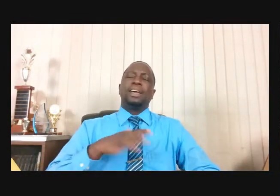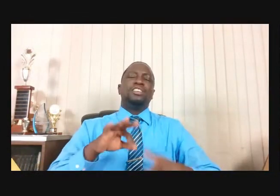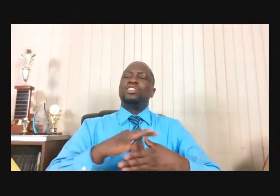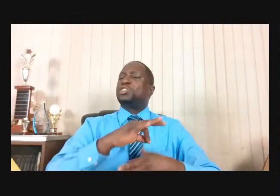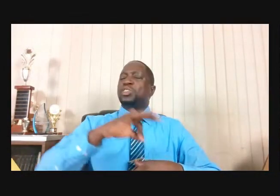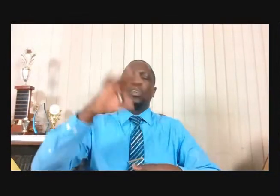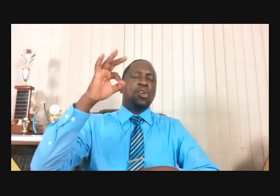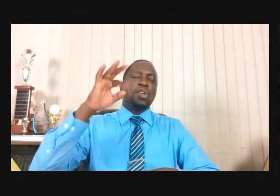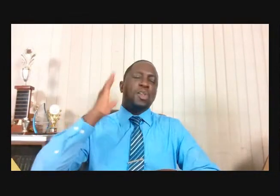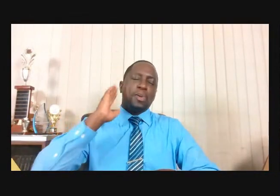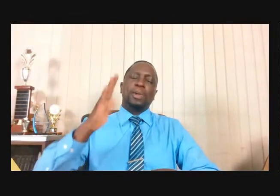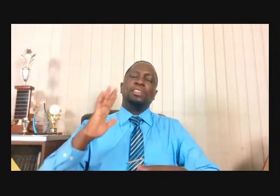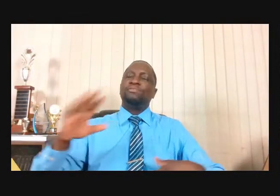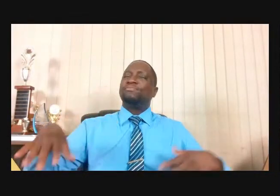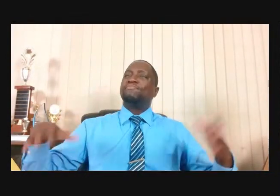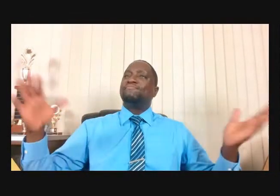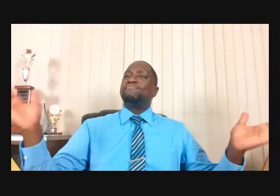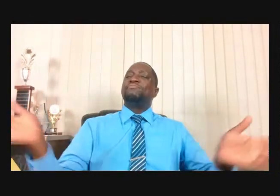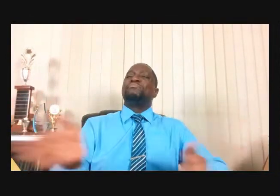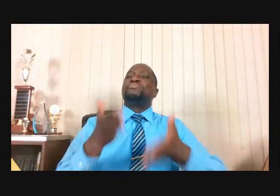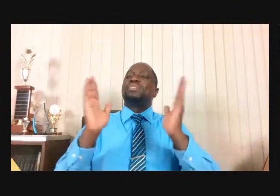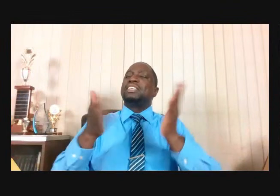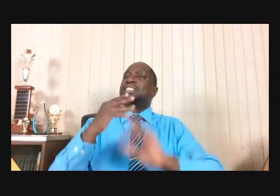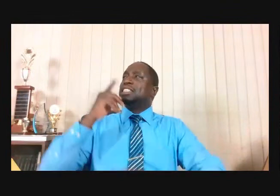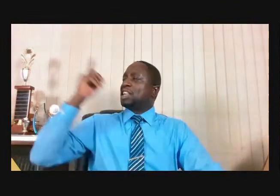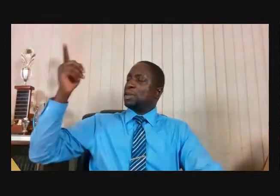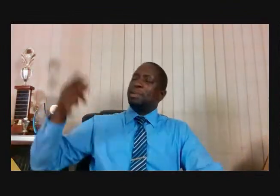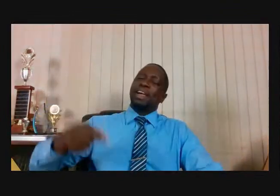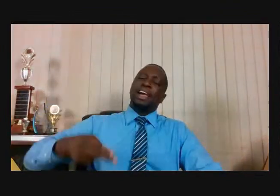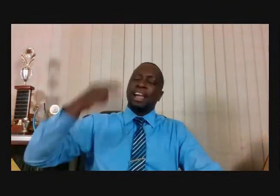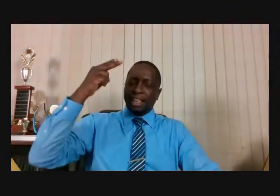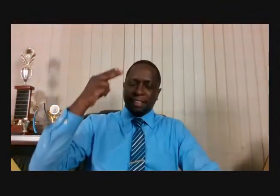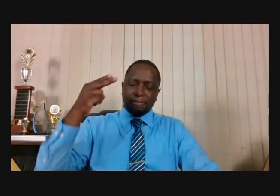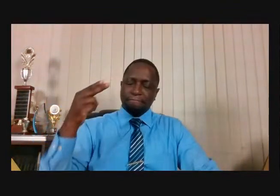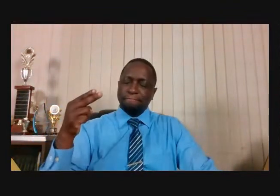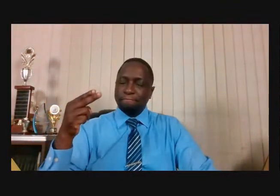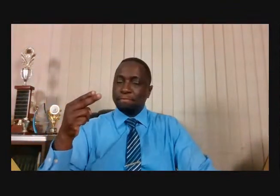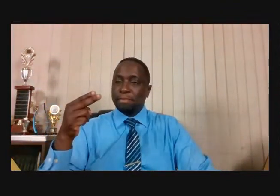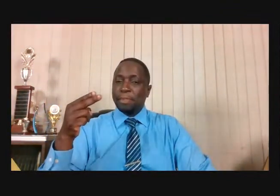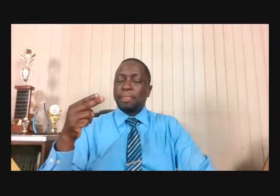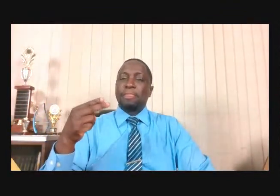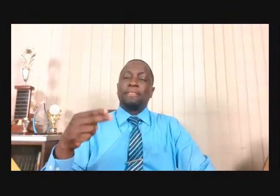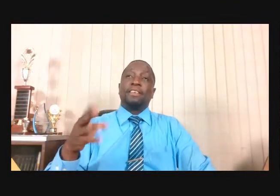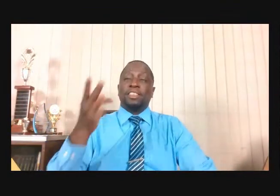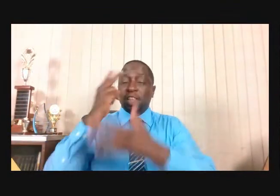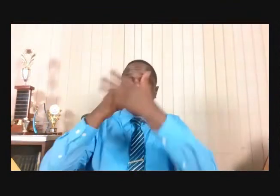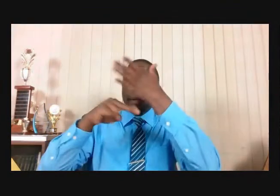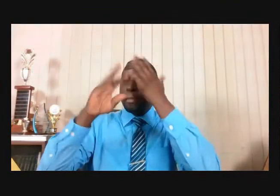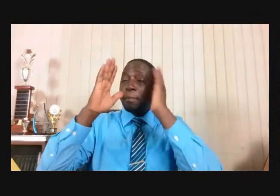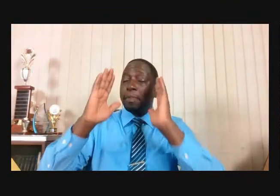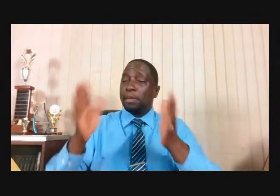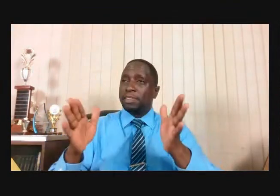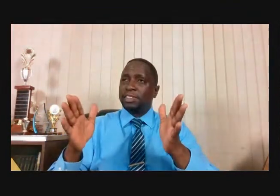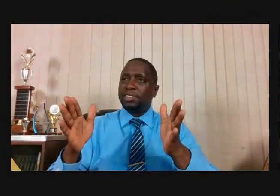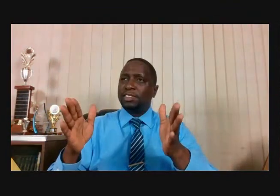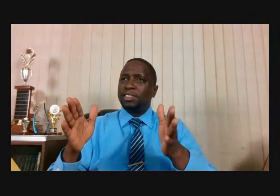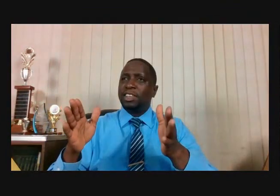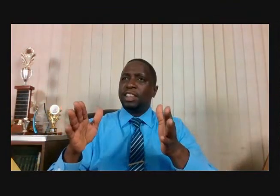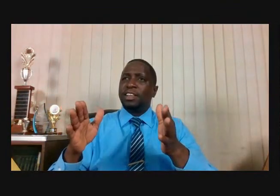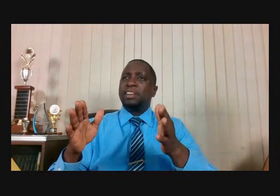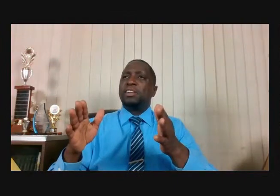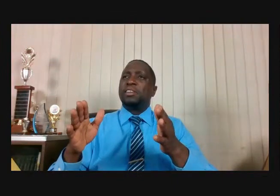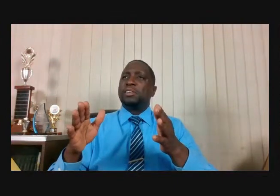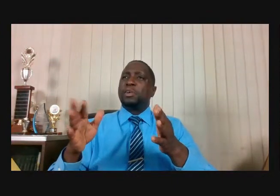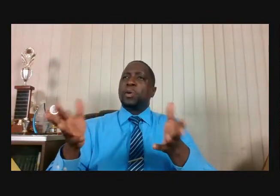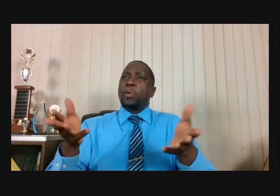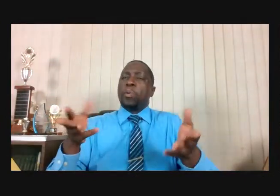extol him on high. Now hear me, saints. Elijah had come to a very dark place where